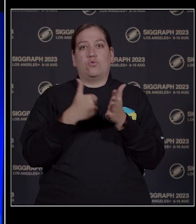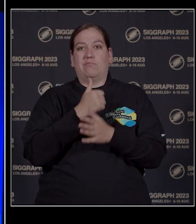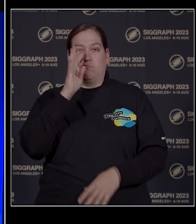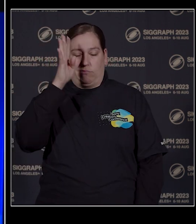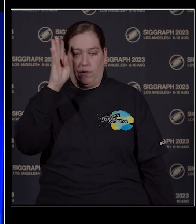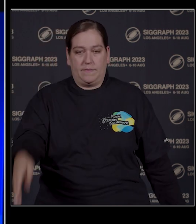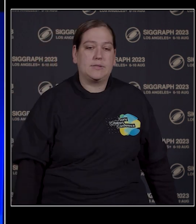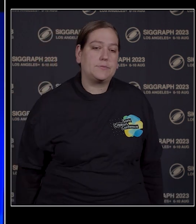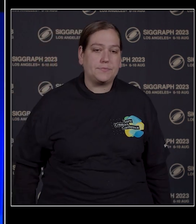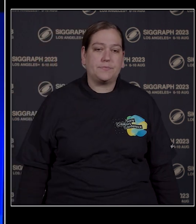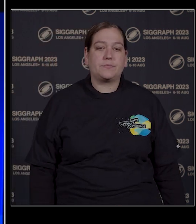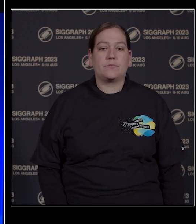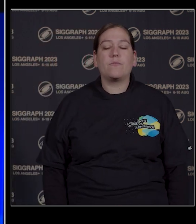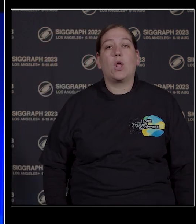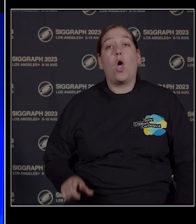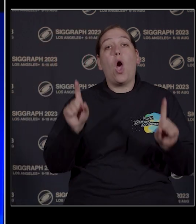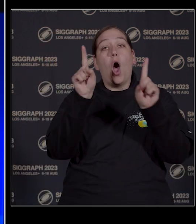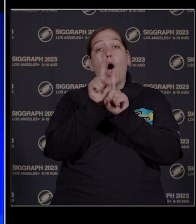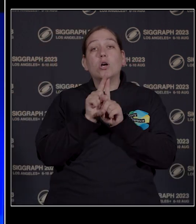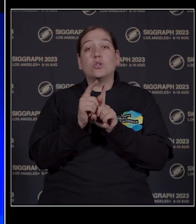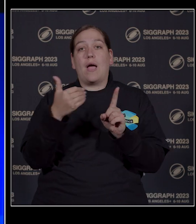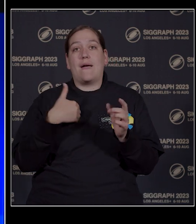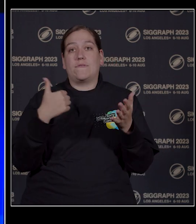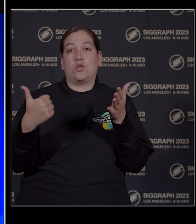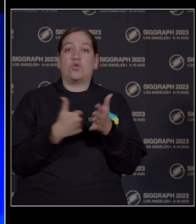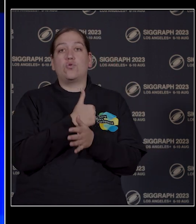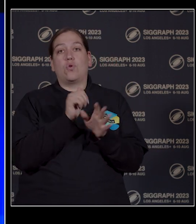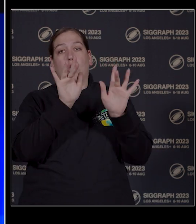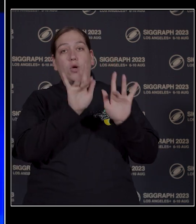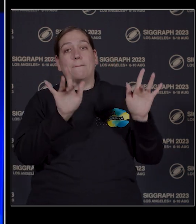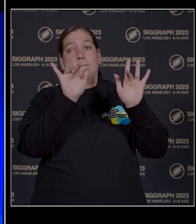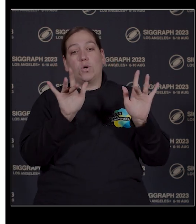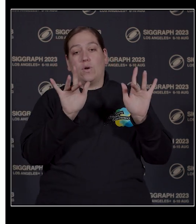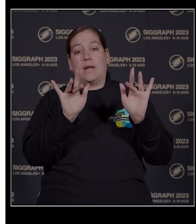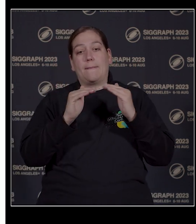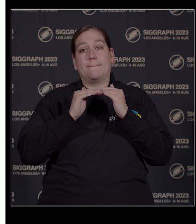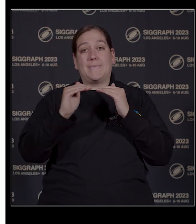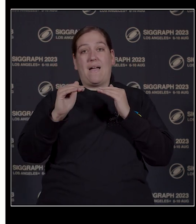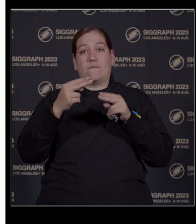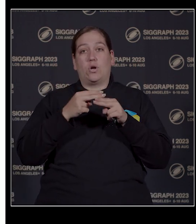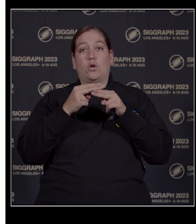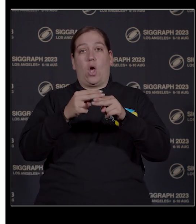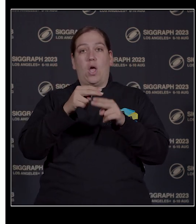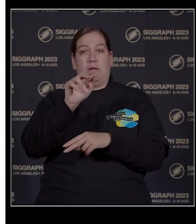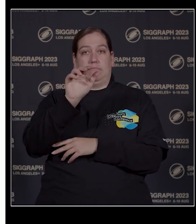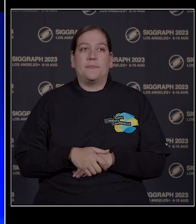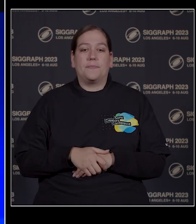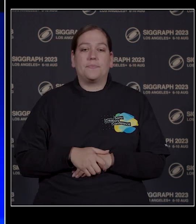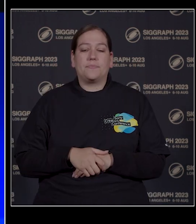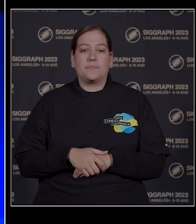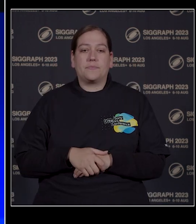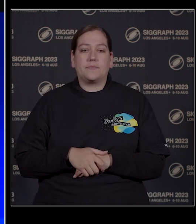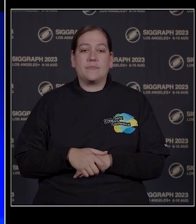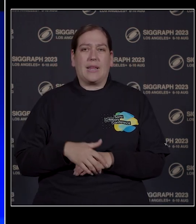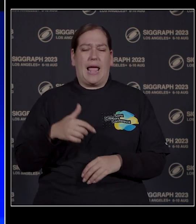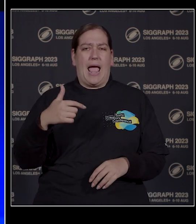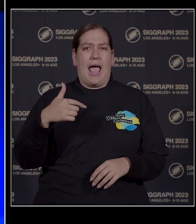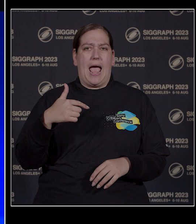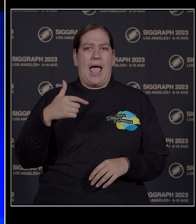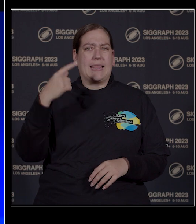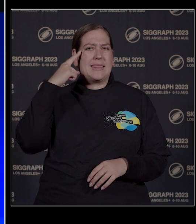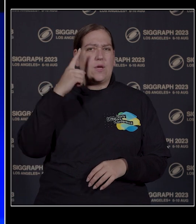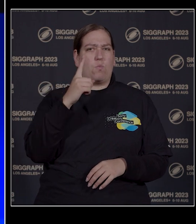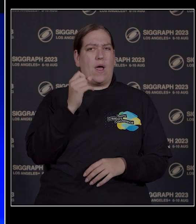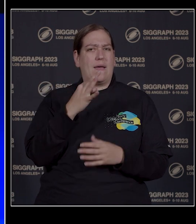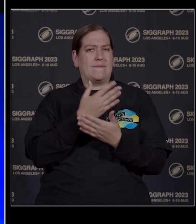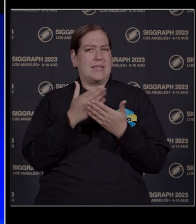integrated computing platform to augment our vision sensing technology. It's called Atorius. I think one of the things Sony can